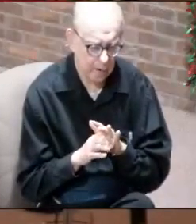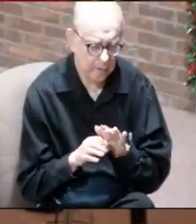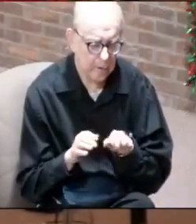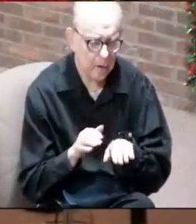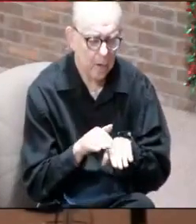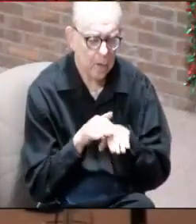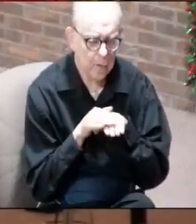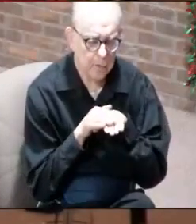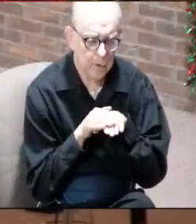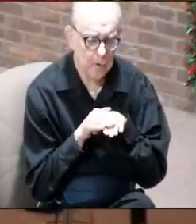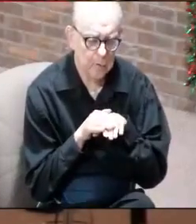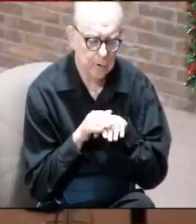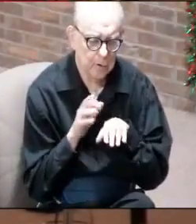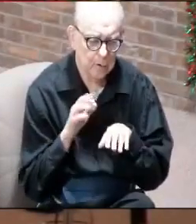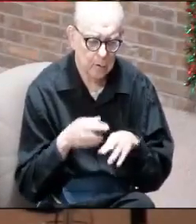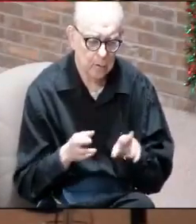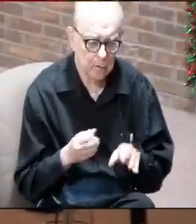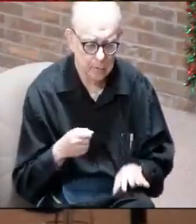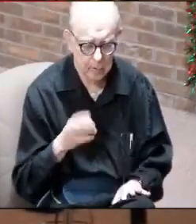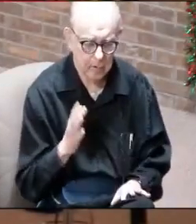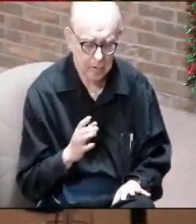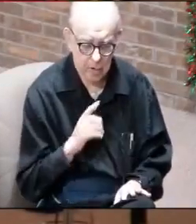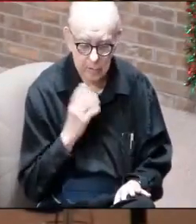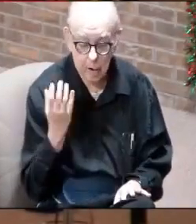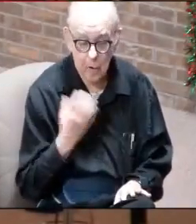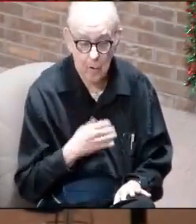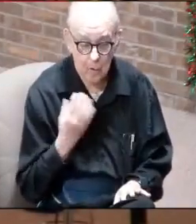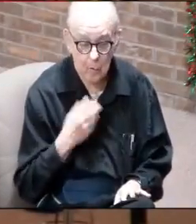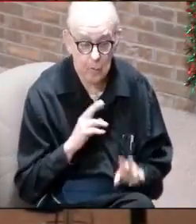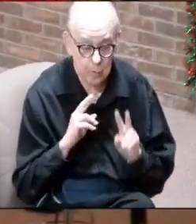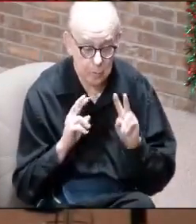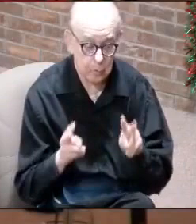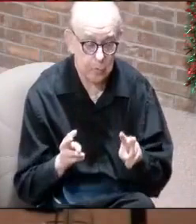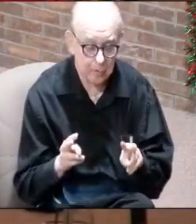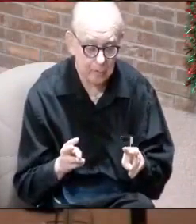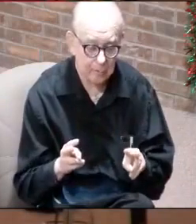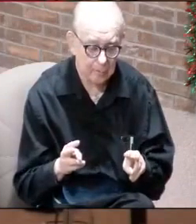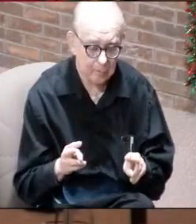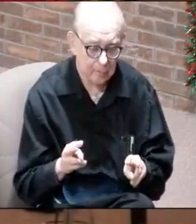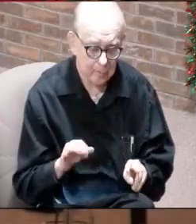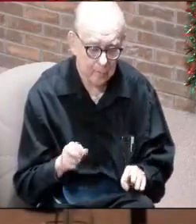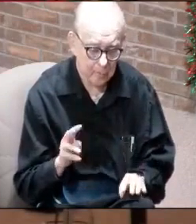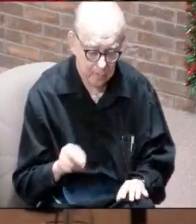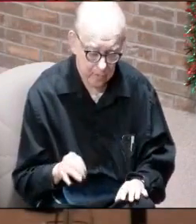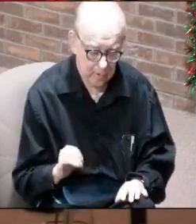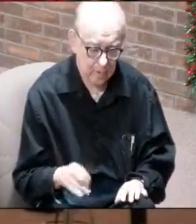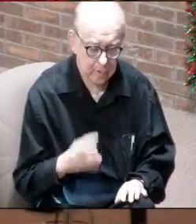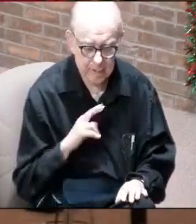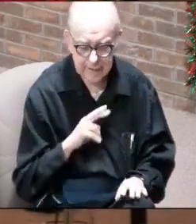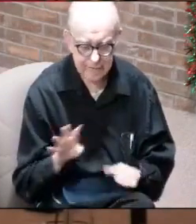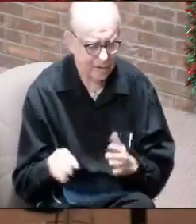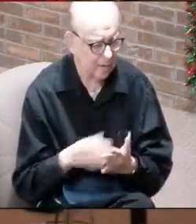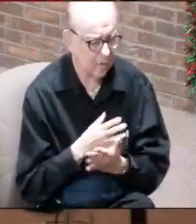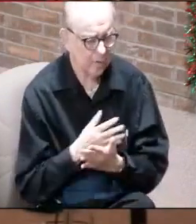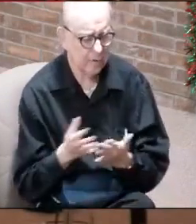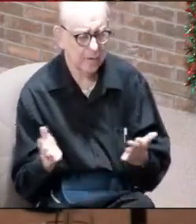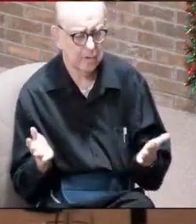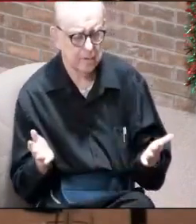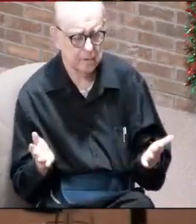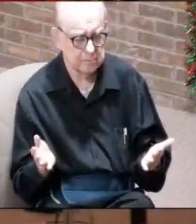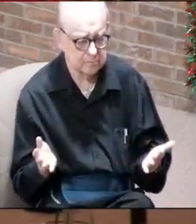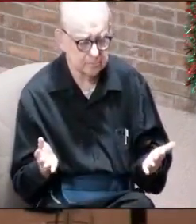of God. It's an awesome sight. He's there and he's viewing all of this and